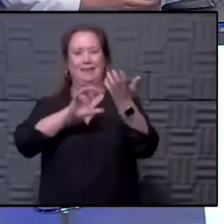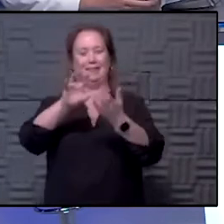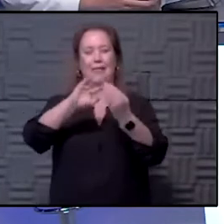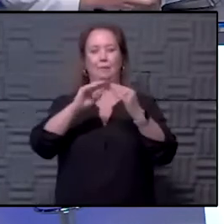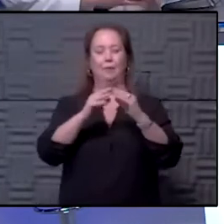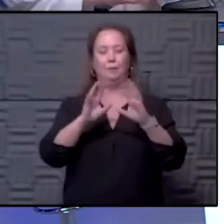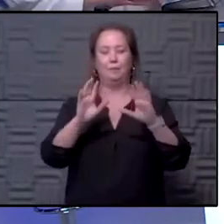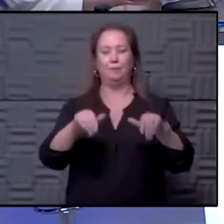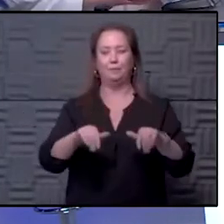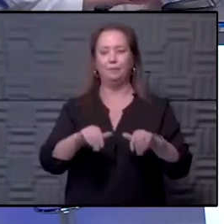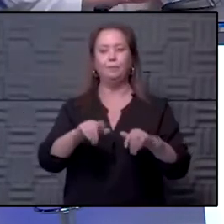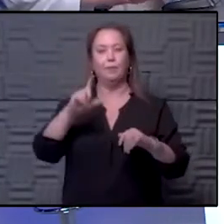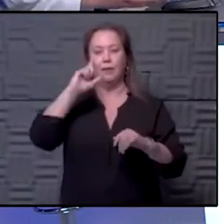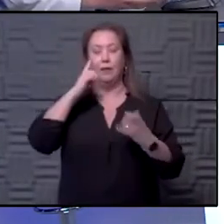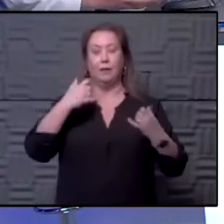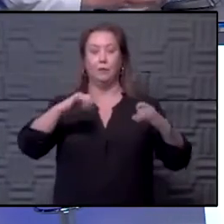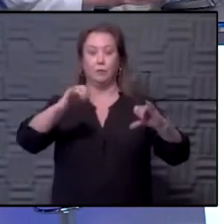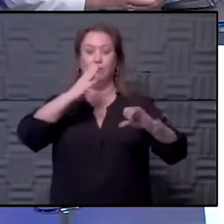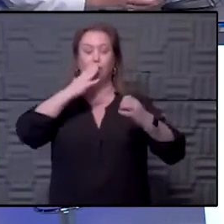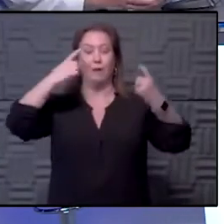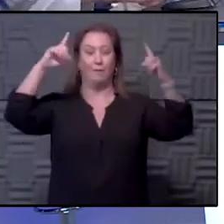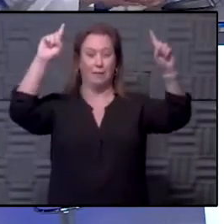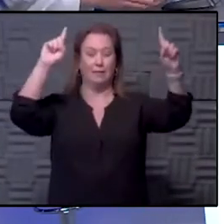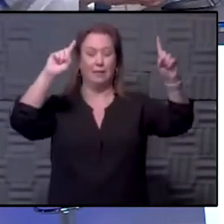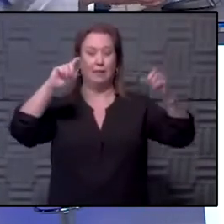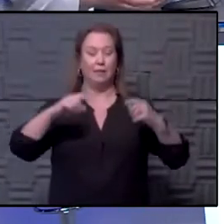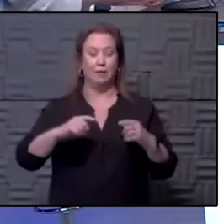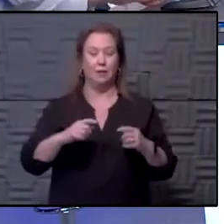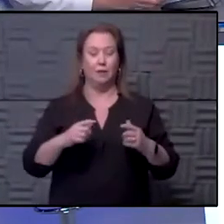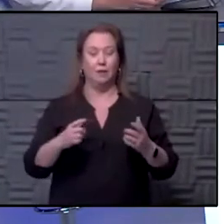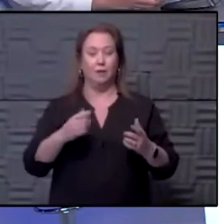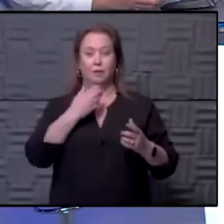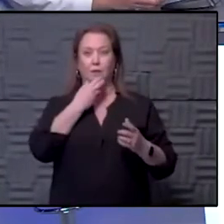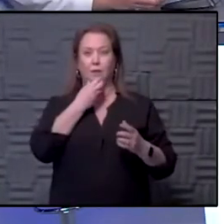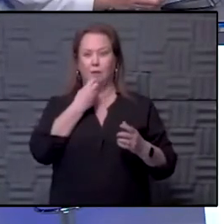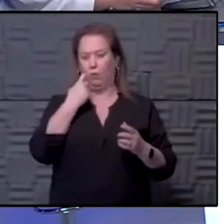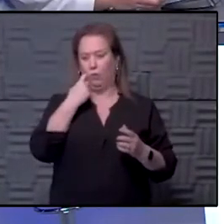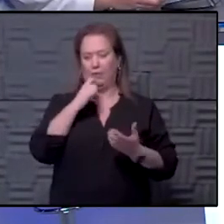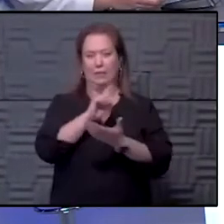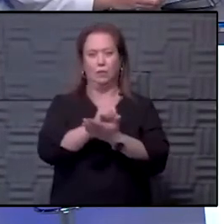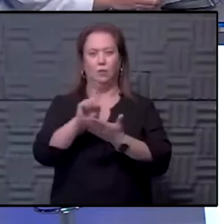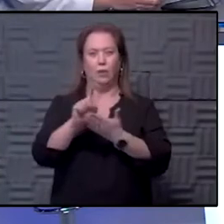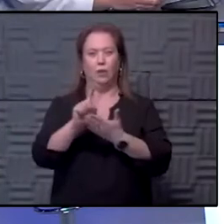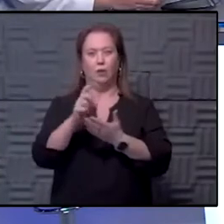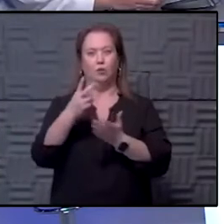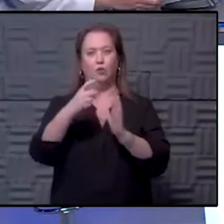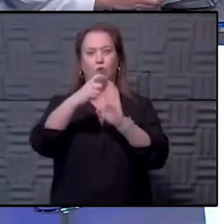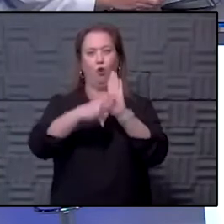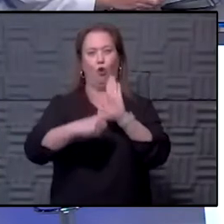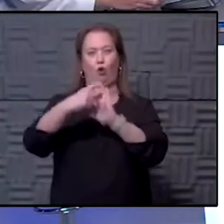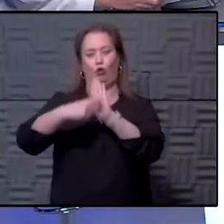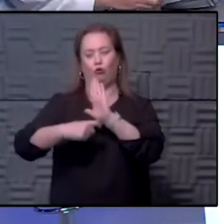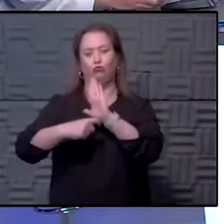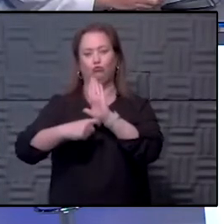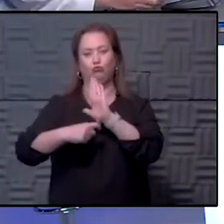get mixed up. I think there still is good efficacy there. We do have new- I think just this week there were two published articles, correspondence in New